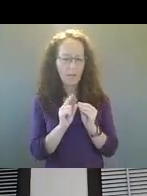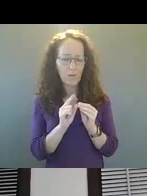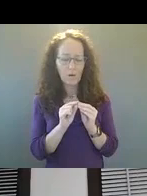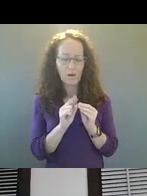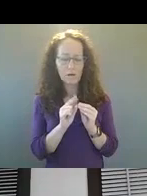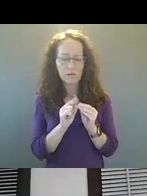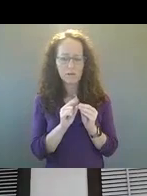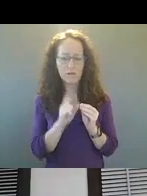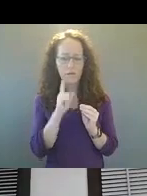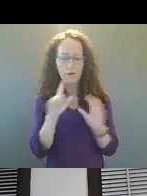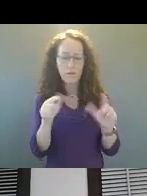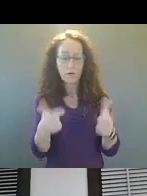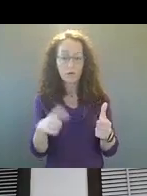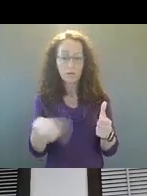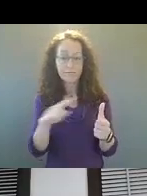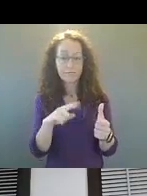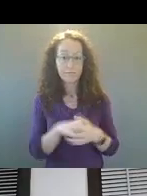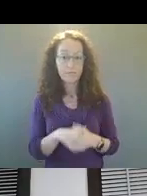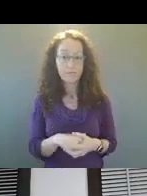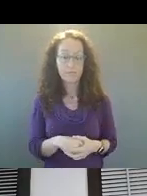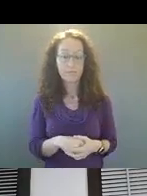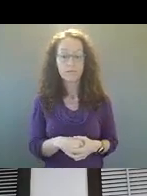uh, for the group. Um,